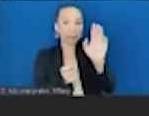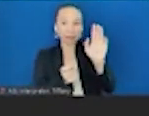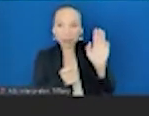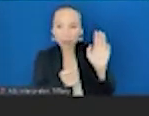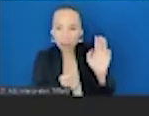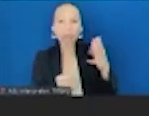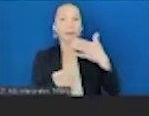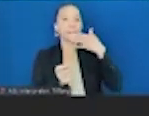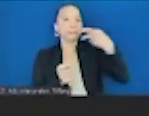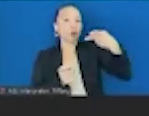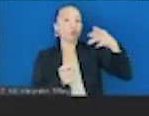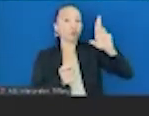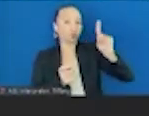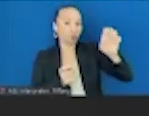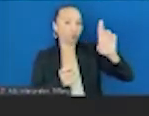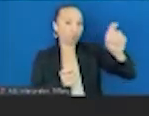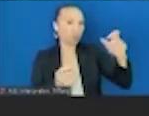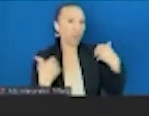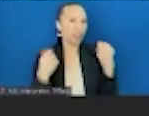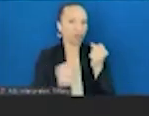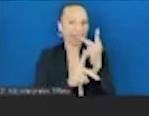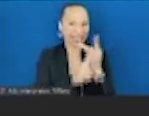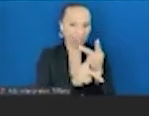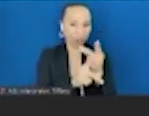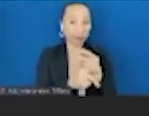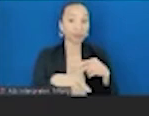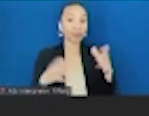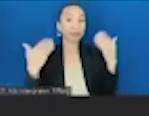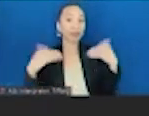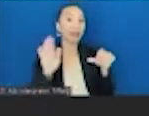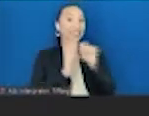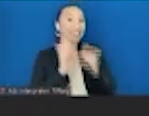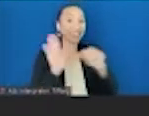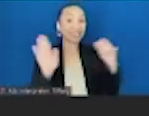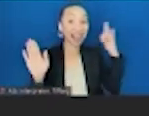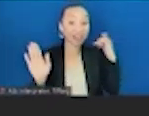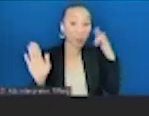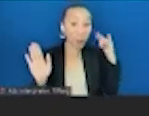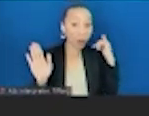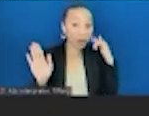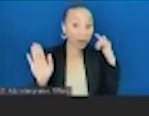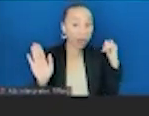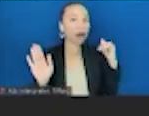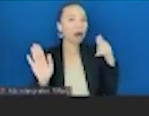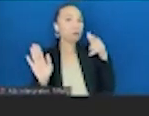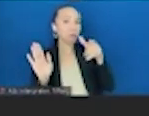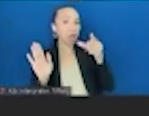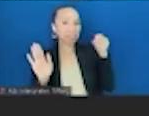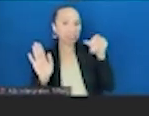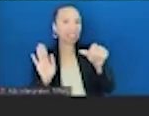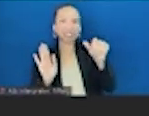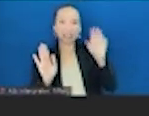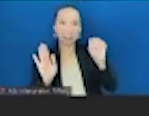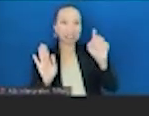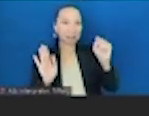have temporarily expanded that amount to test produce prescriptions. The state of California is spending money to test medically tailored meals.